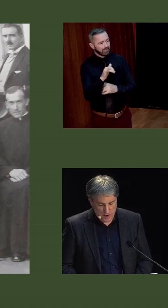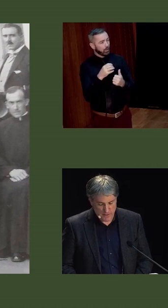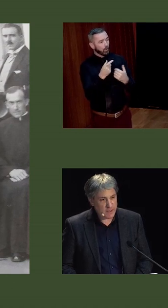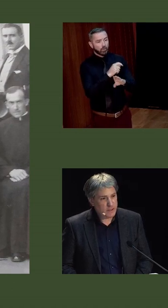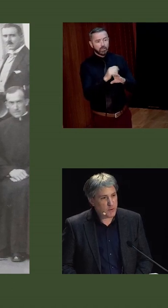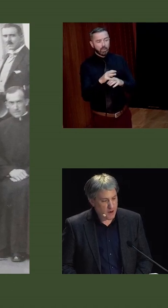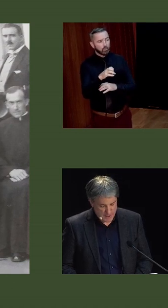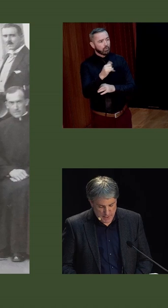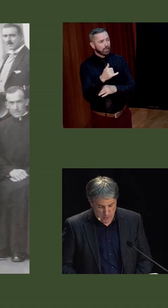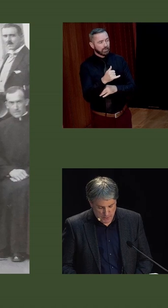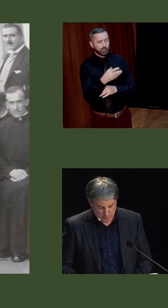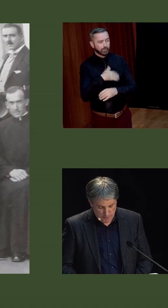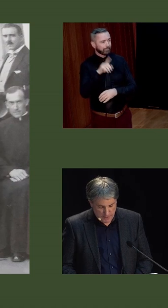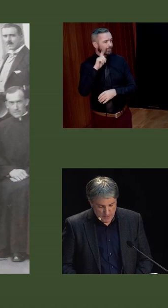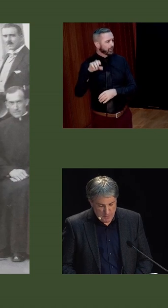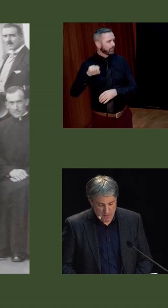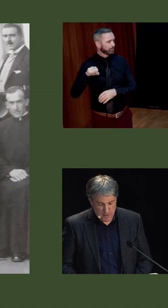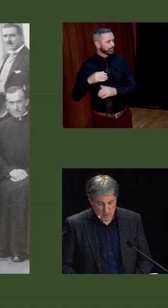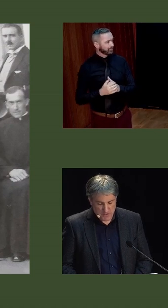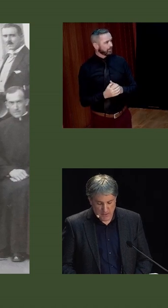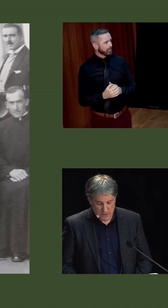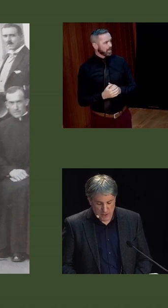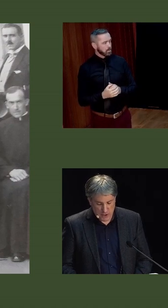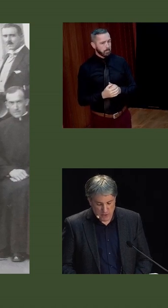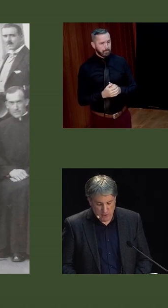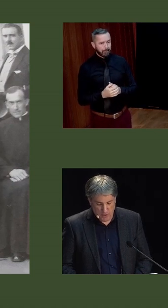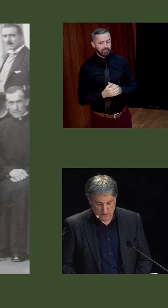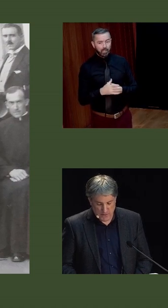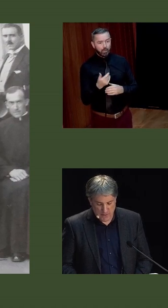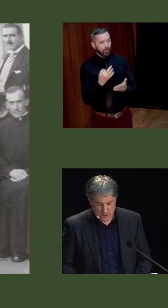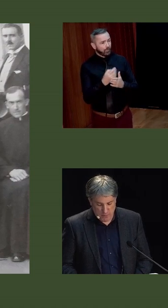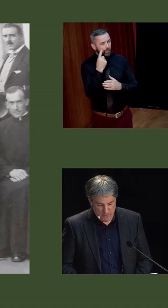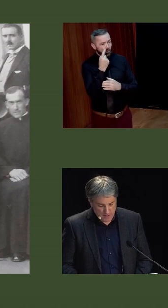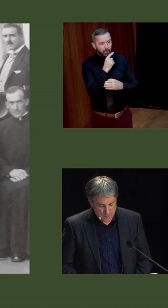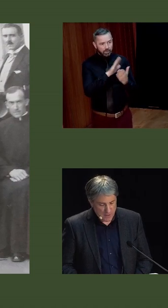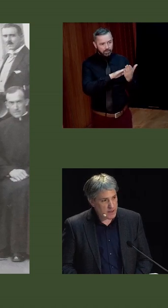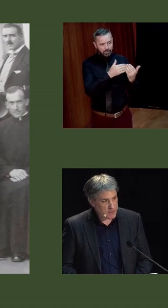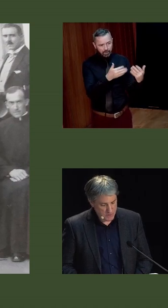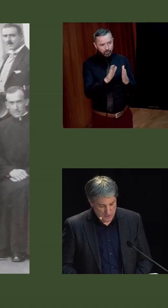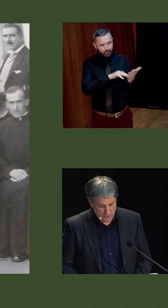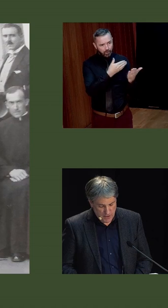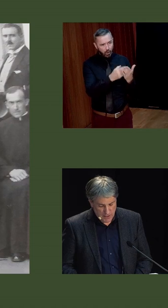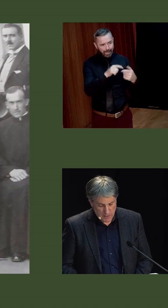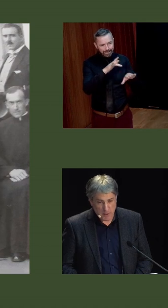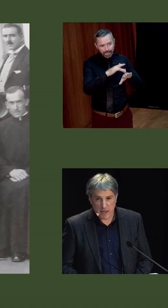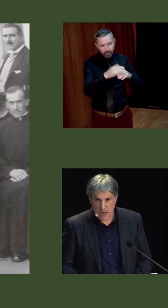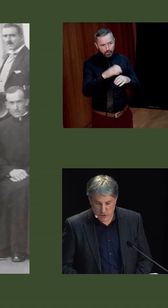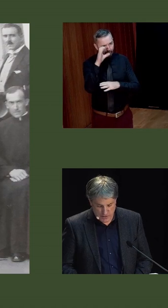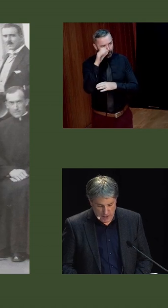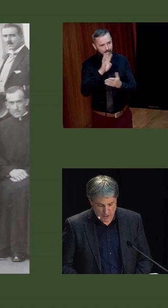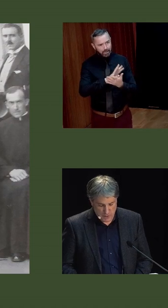Other forms of morality were largely ignored. The period witnessed the introduction of laws and censorship of films in 1923,